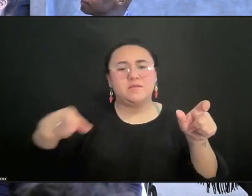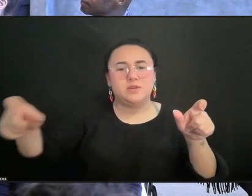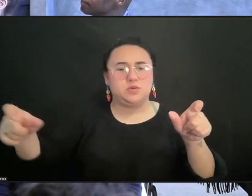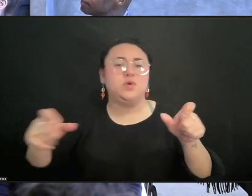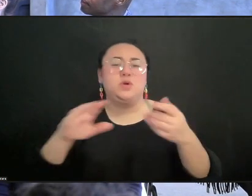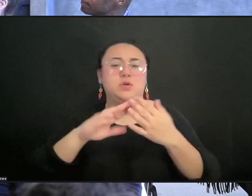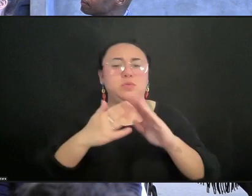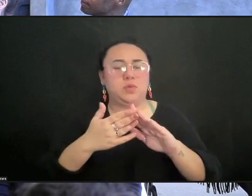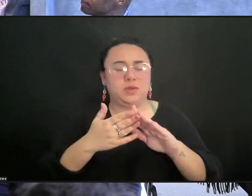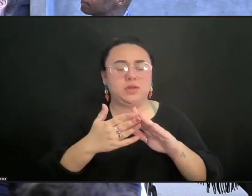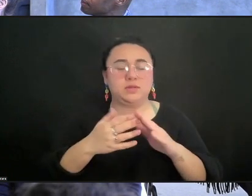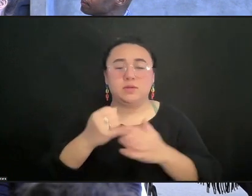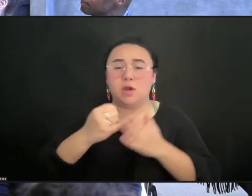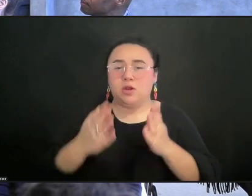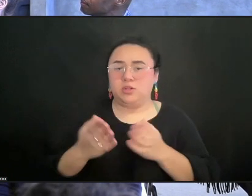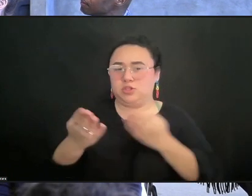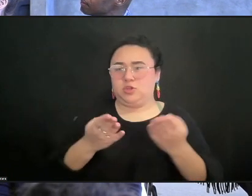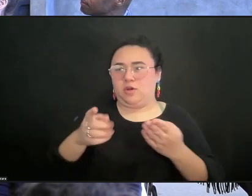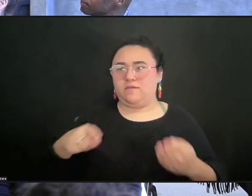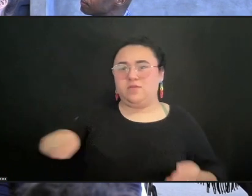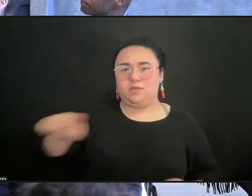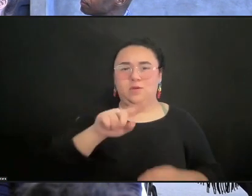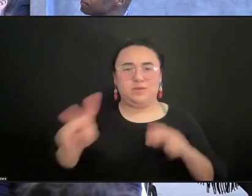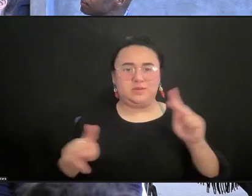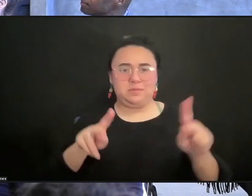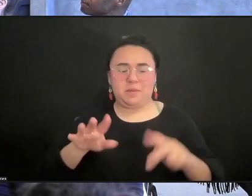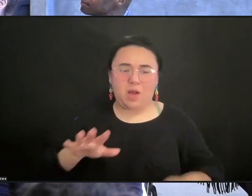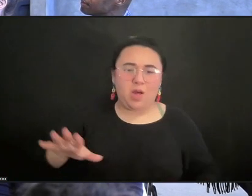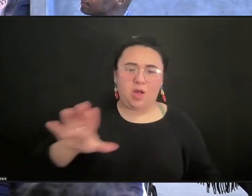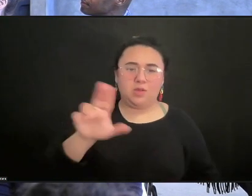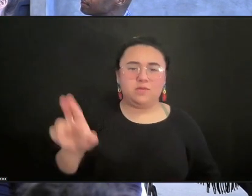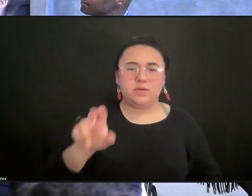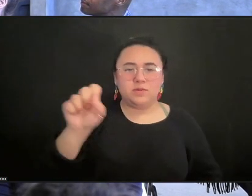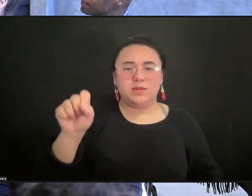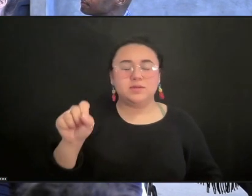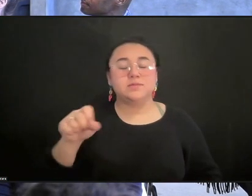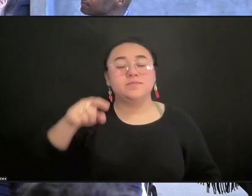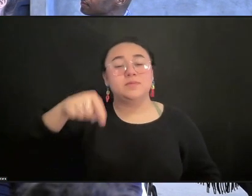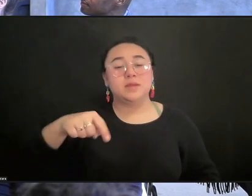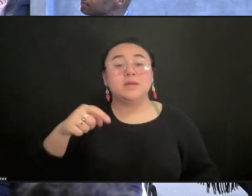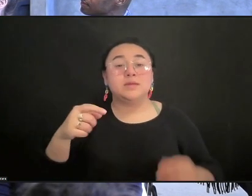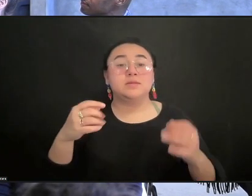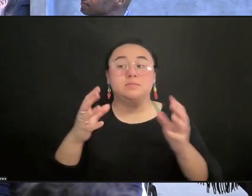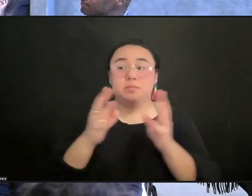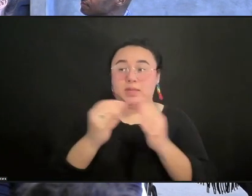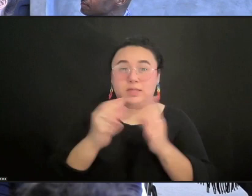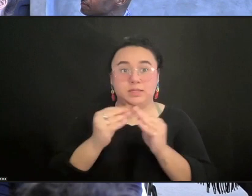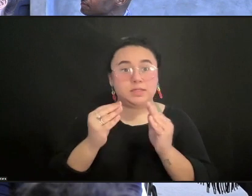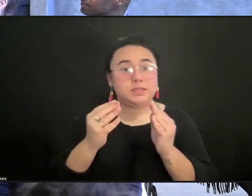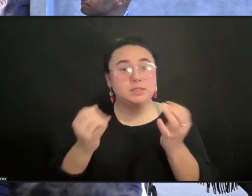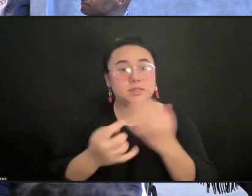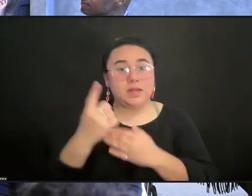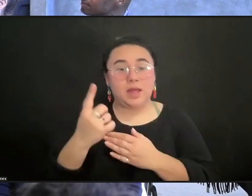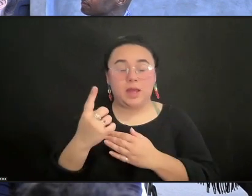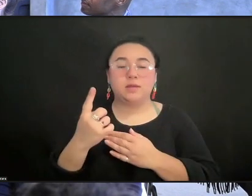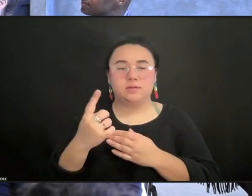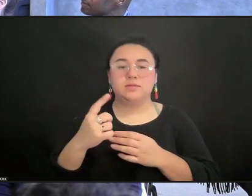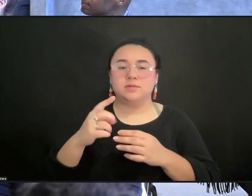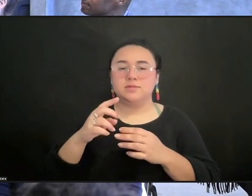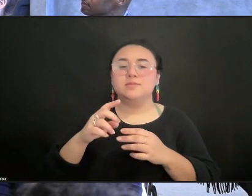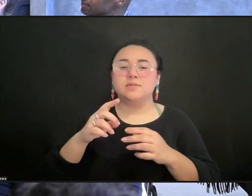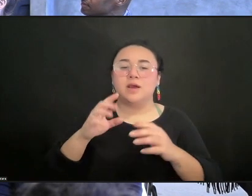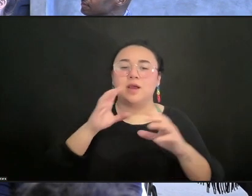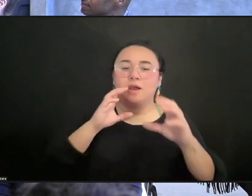country. We have intentionally structured today's convening as a conversation circle, as you see in front of us,